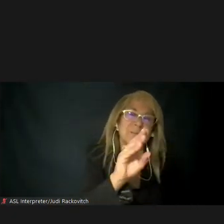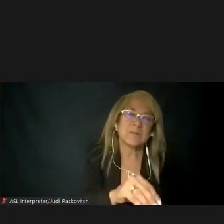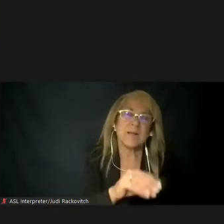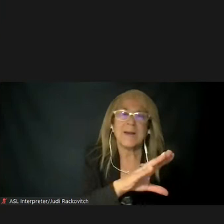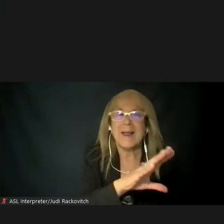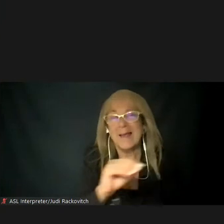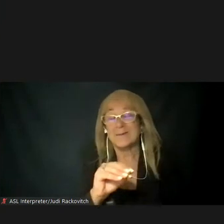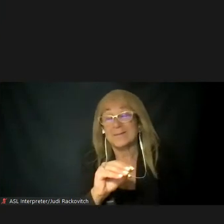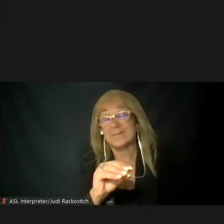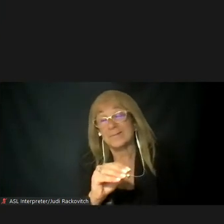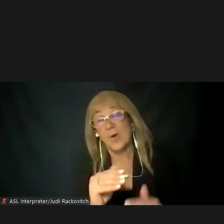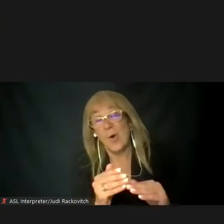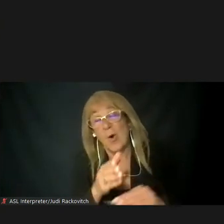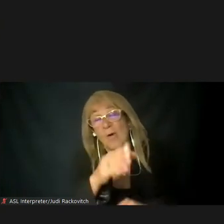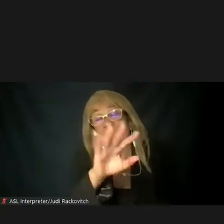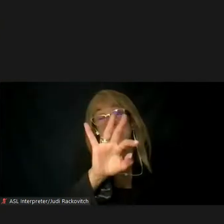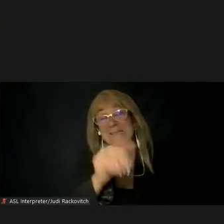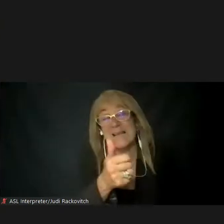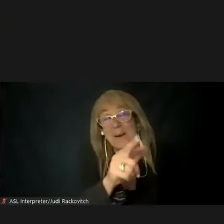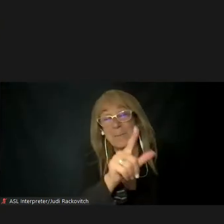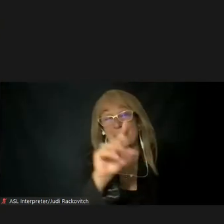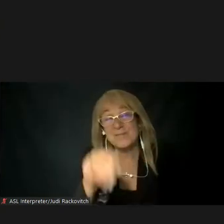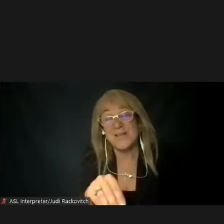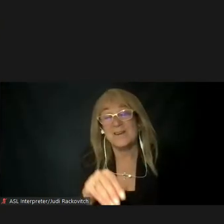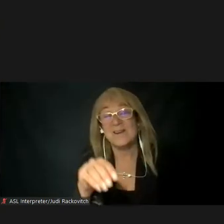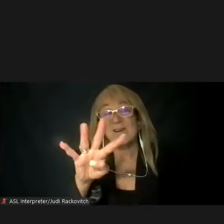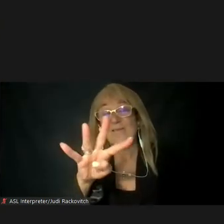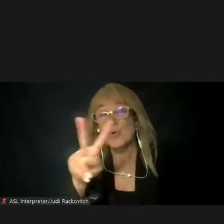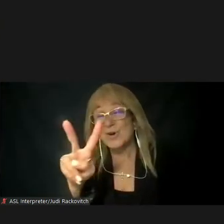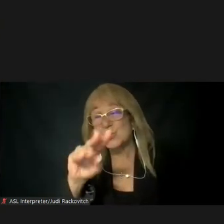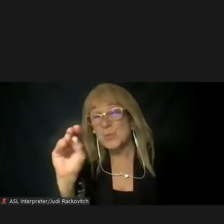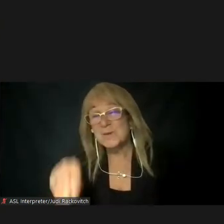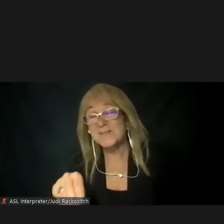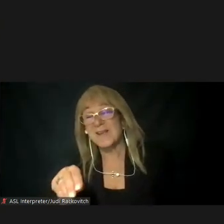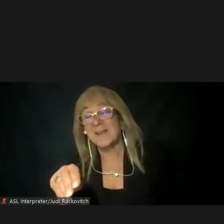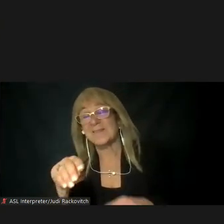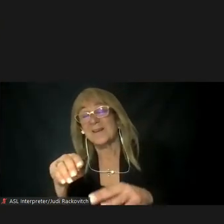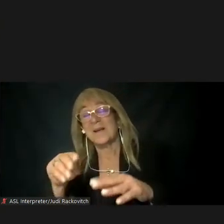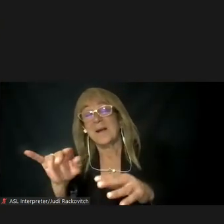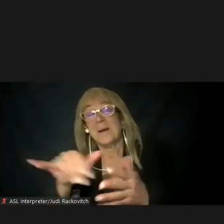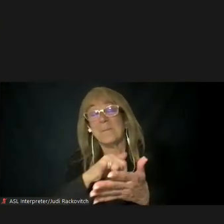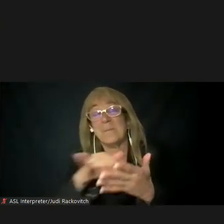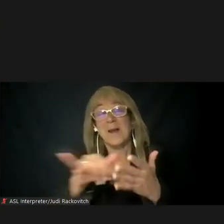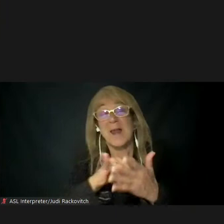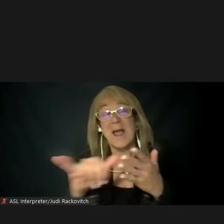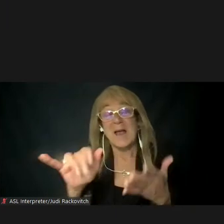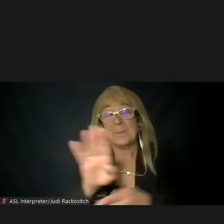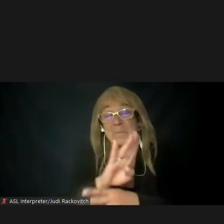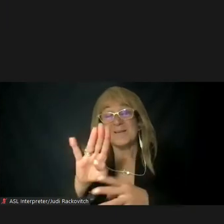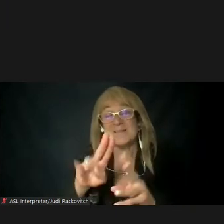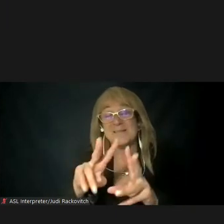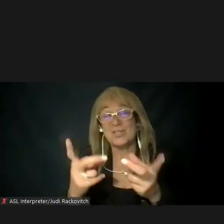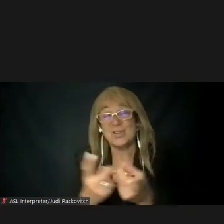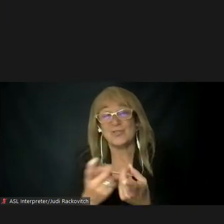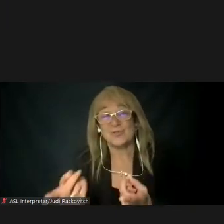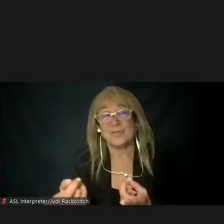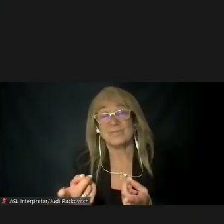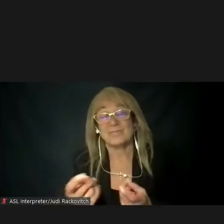About 42% of the Manhattan Central Business District identifies as a minority population, while 13% are low income.